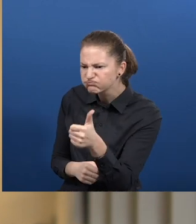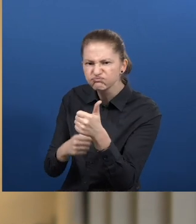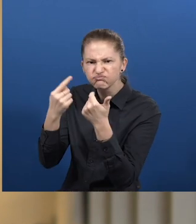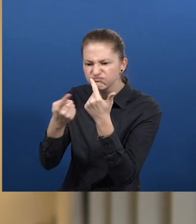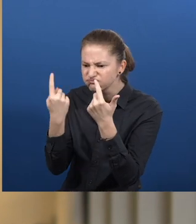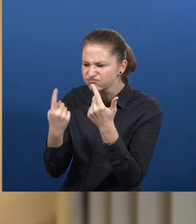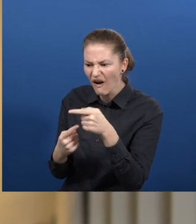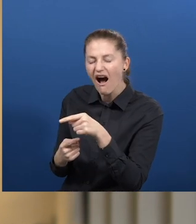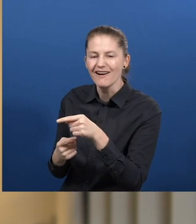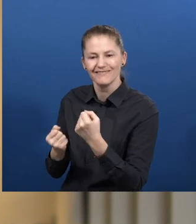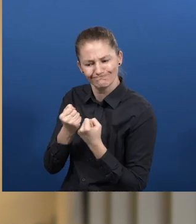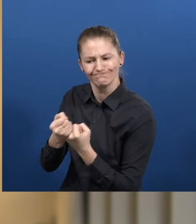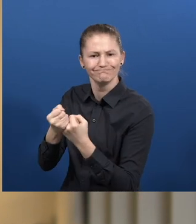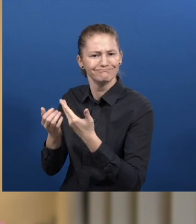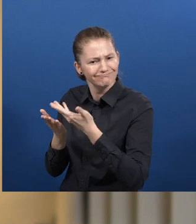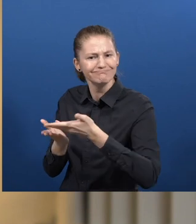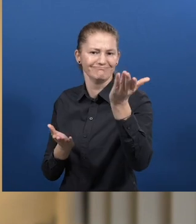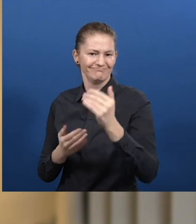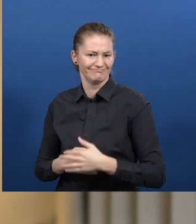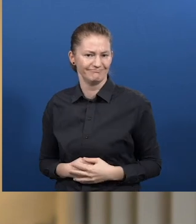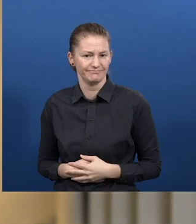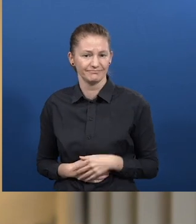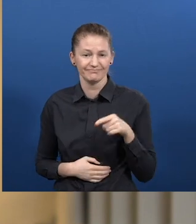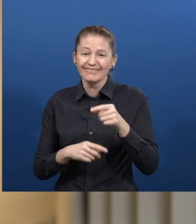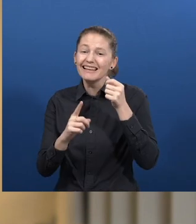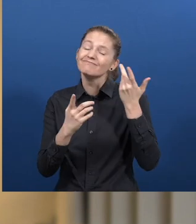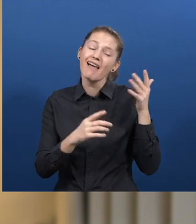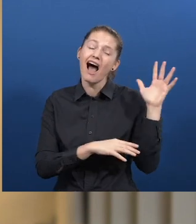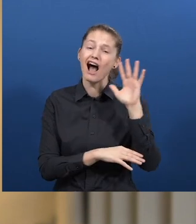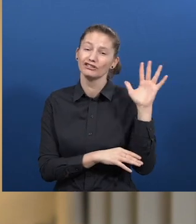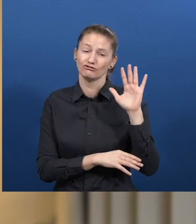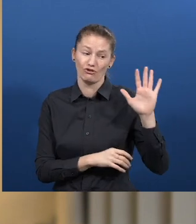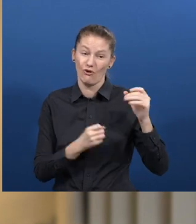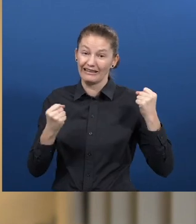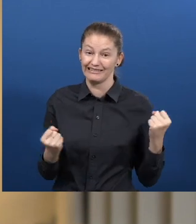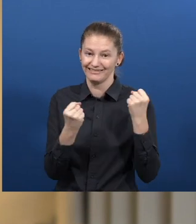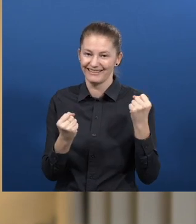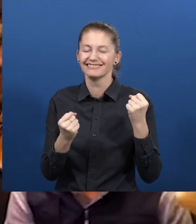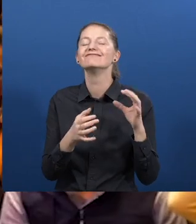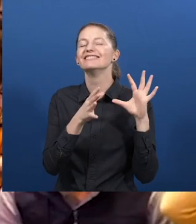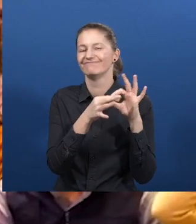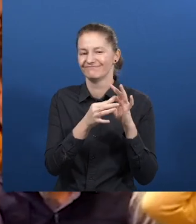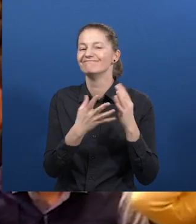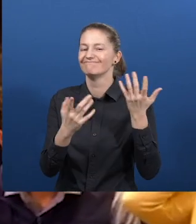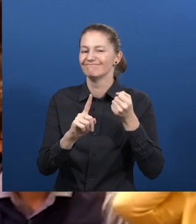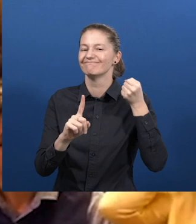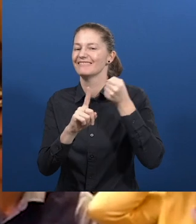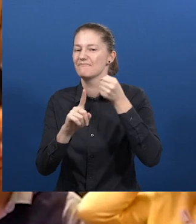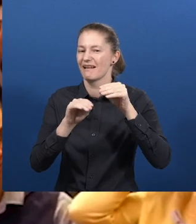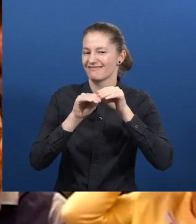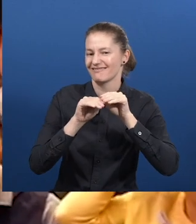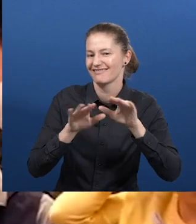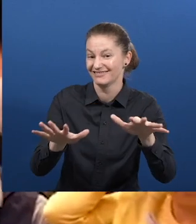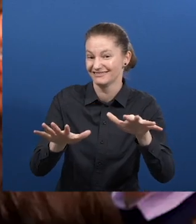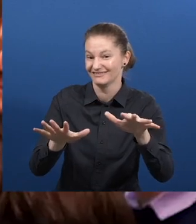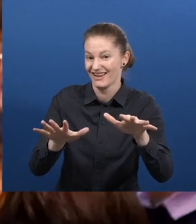our community and to support the most important and innovative practices.